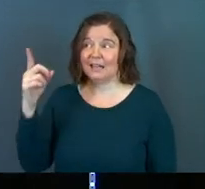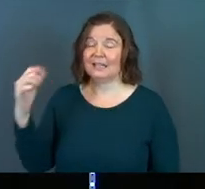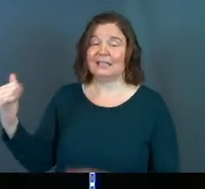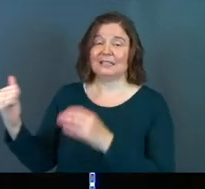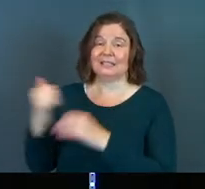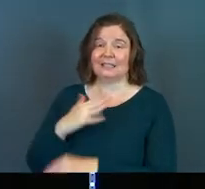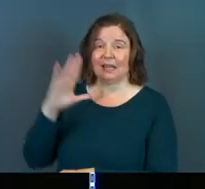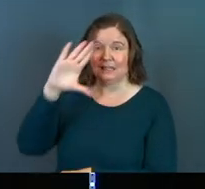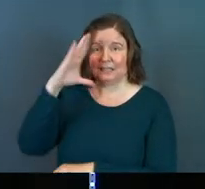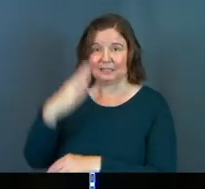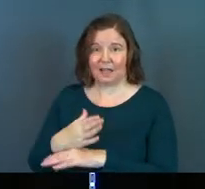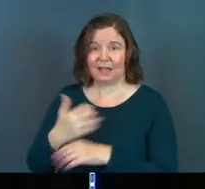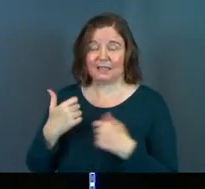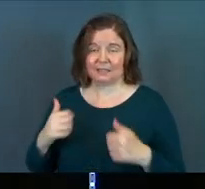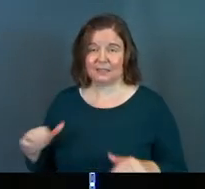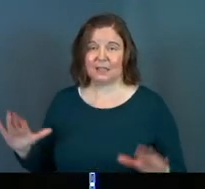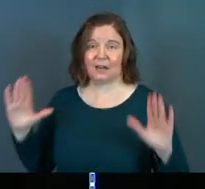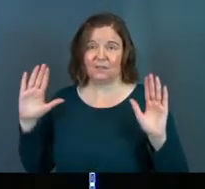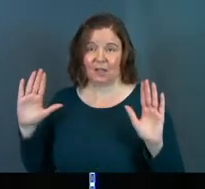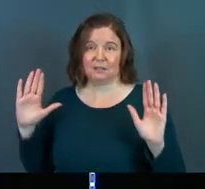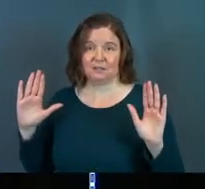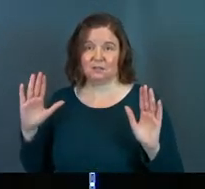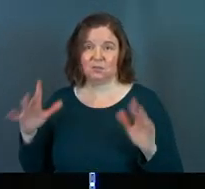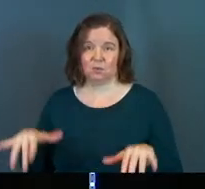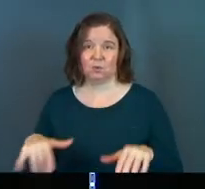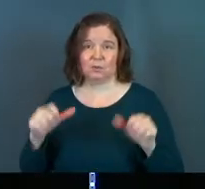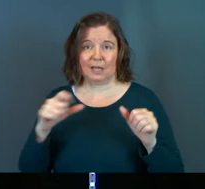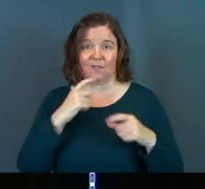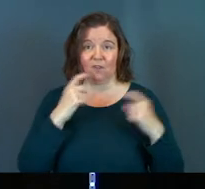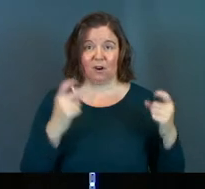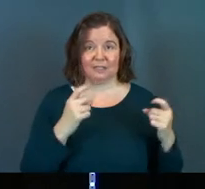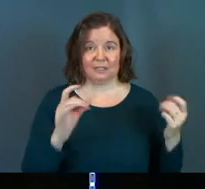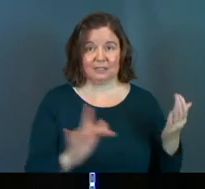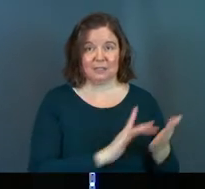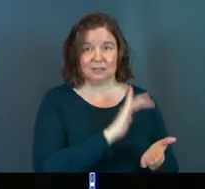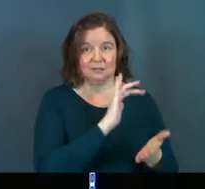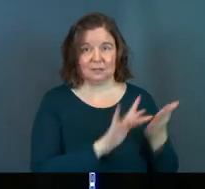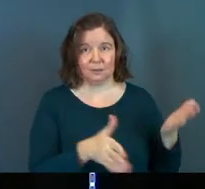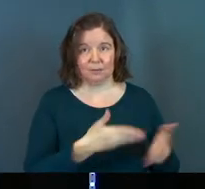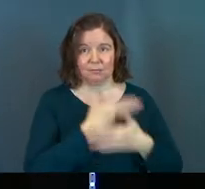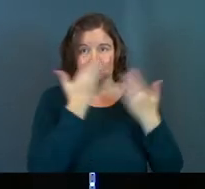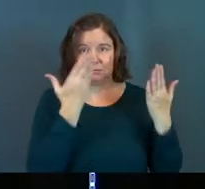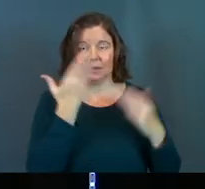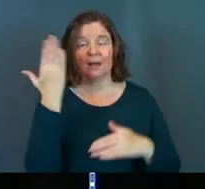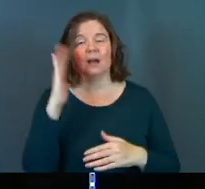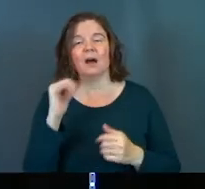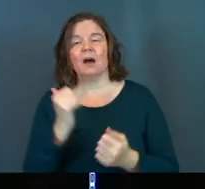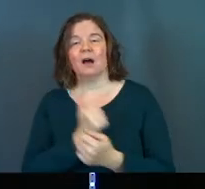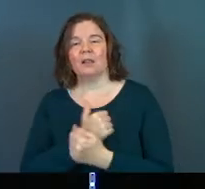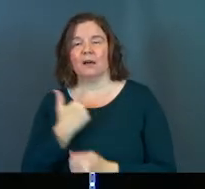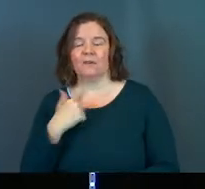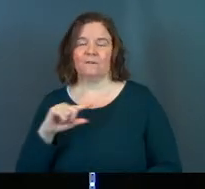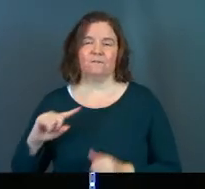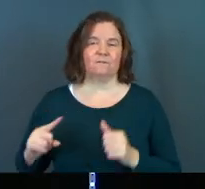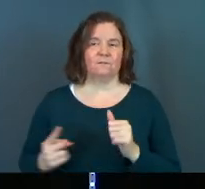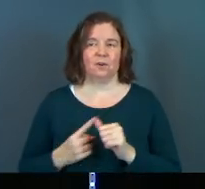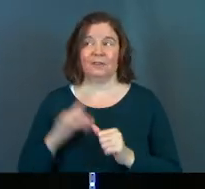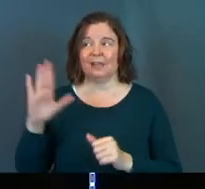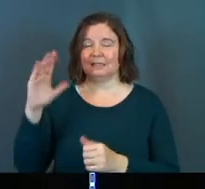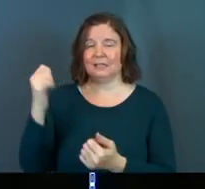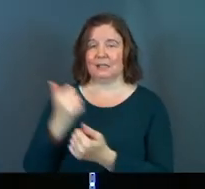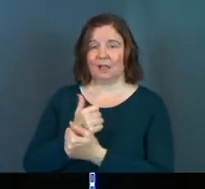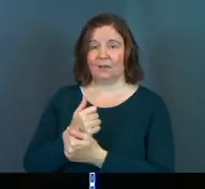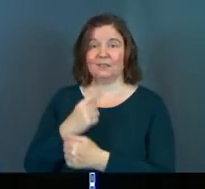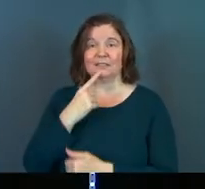sent his son as a sacrifice to take away our sins. God loved us first. That's his love.